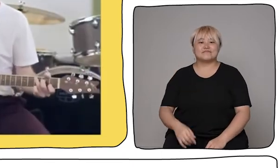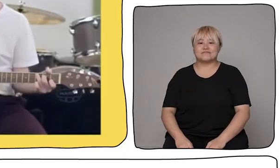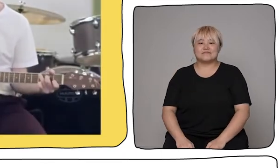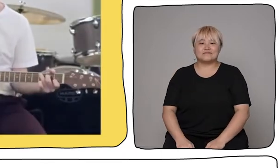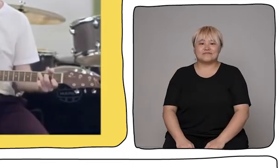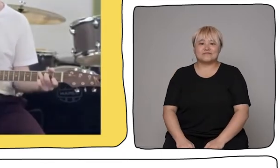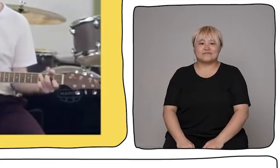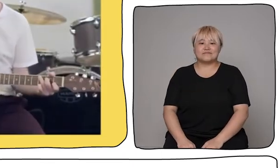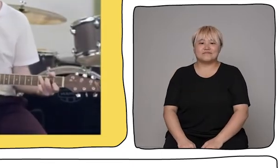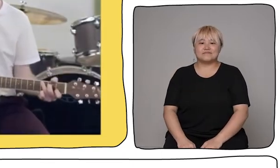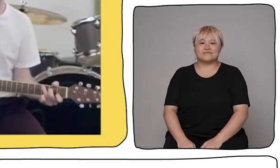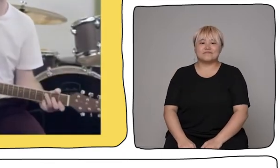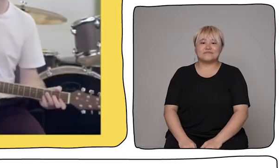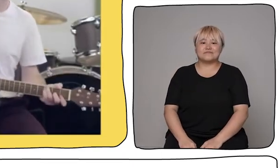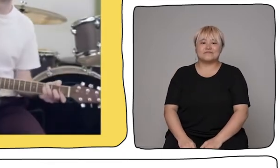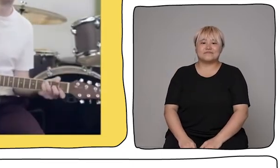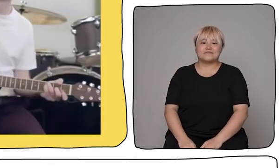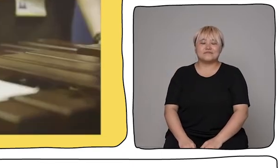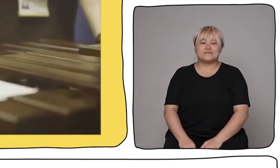DADA Fest.